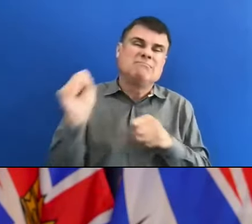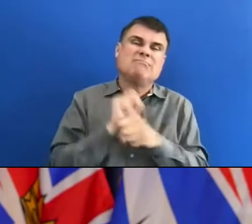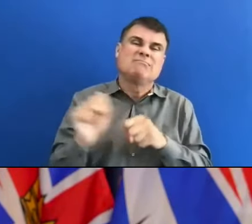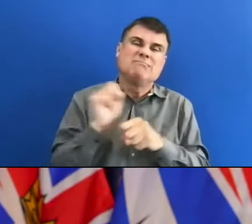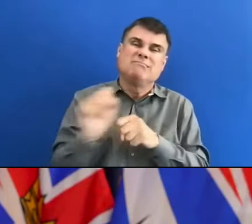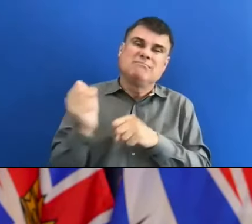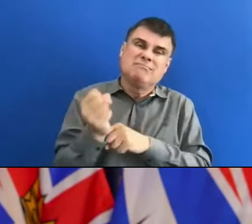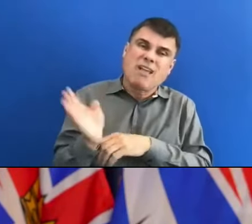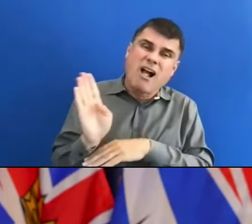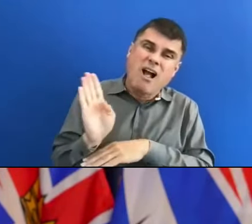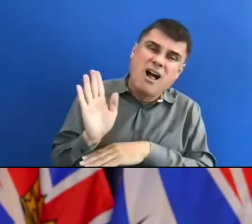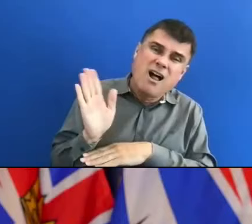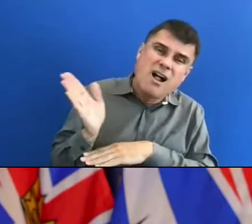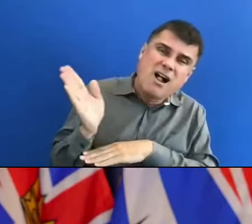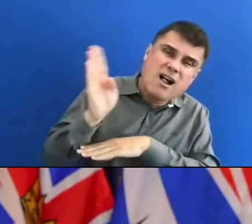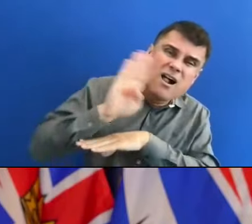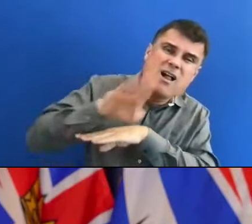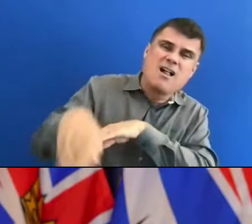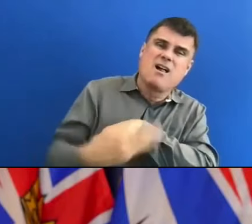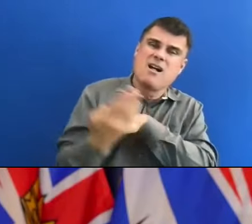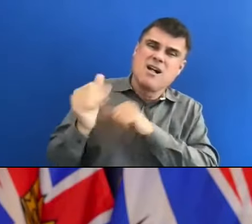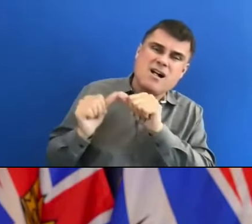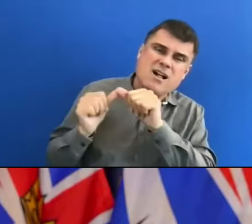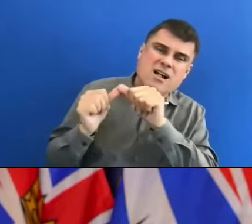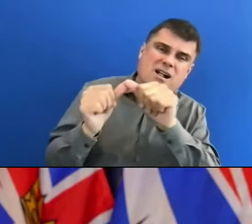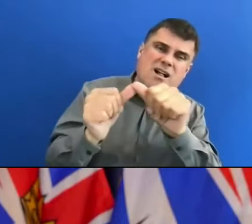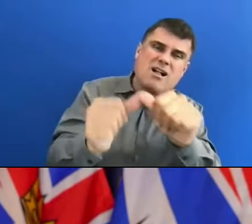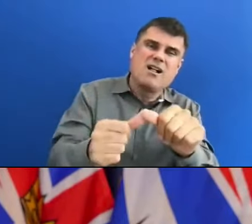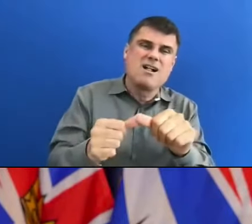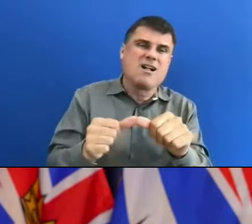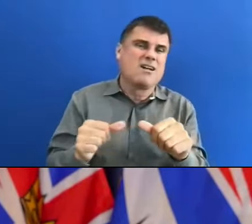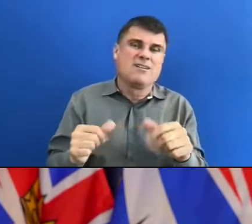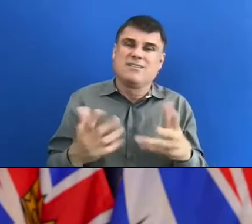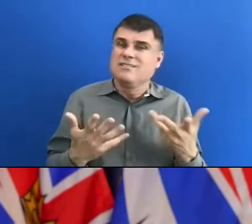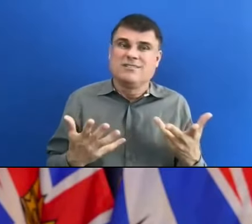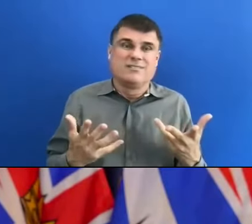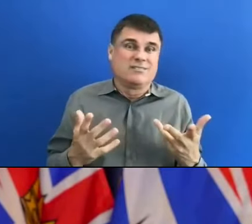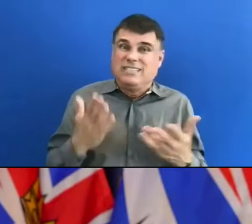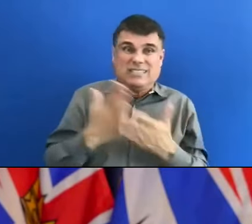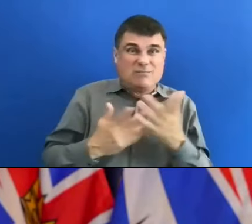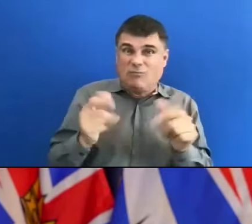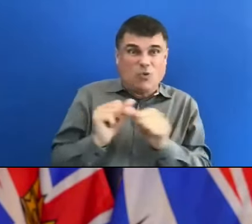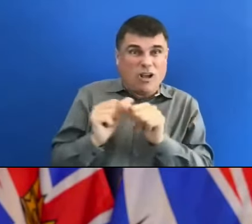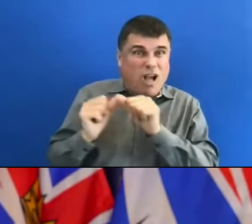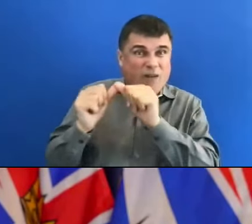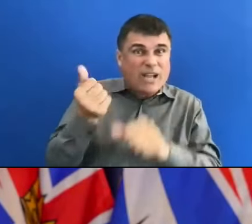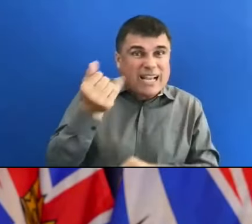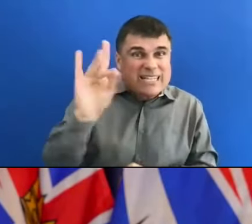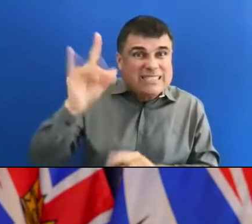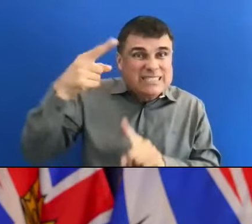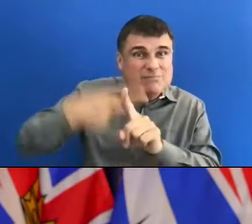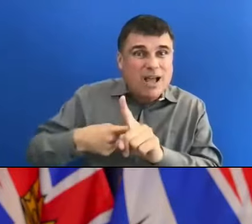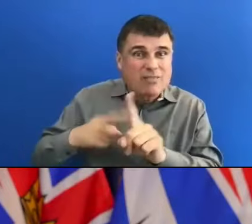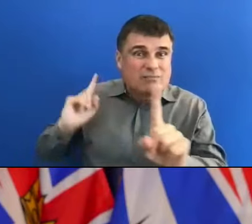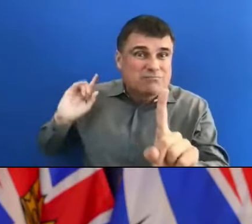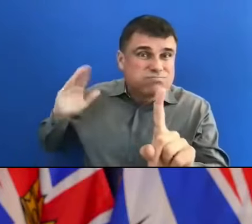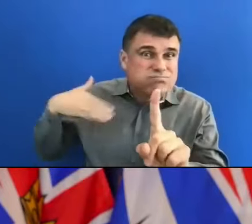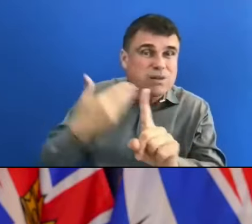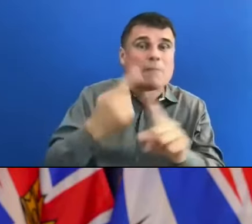out after a year and a half of working flat out after in the case of the overdose public health emergency,